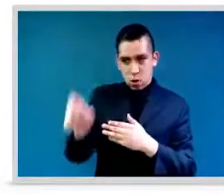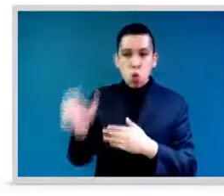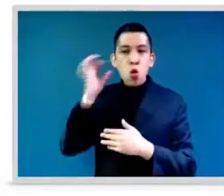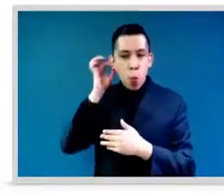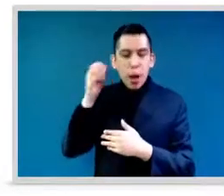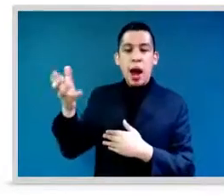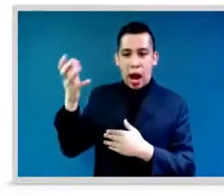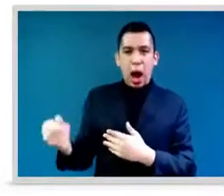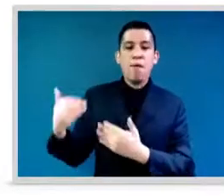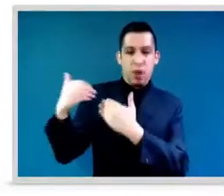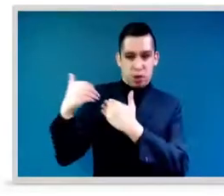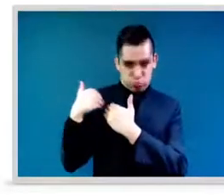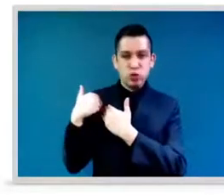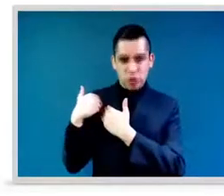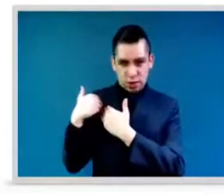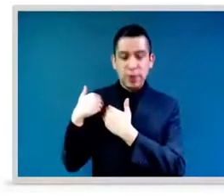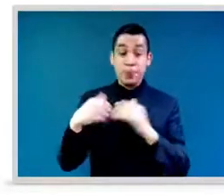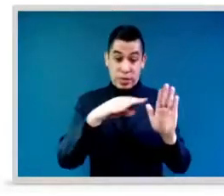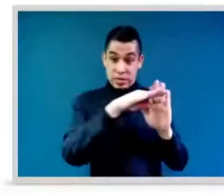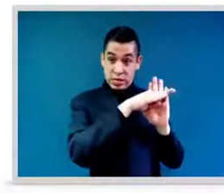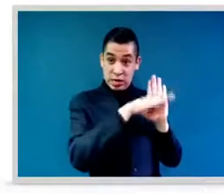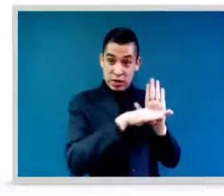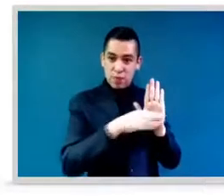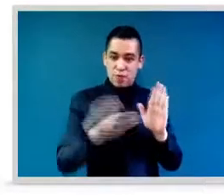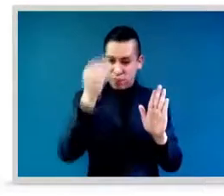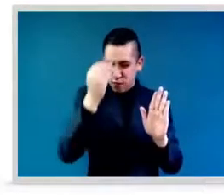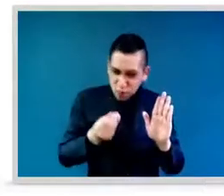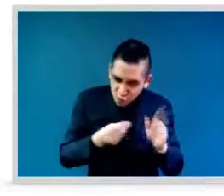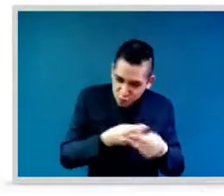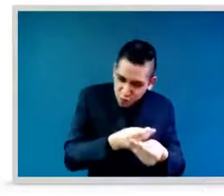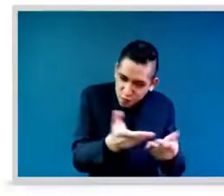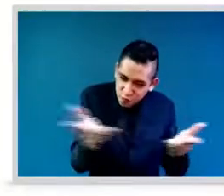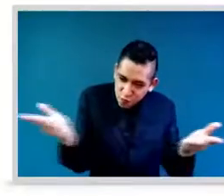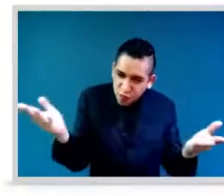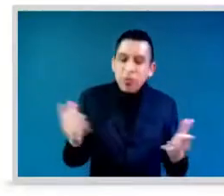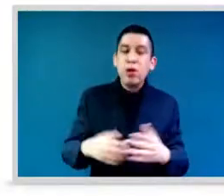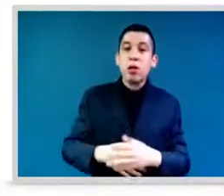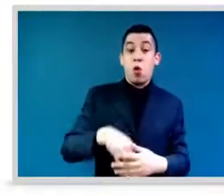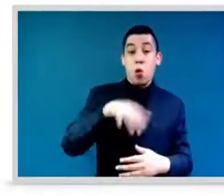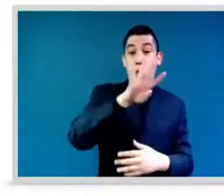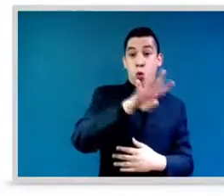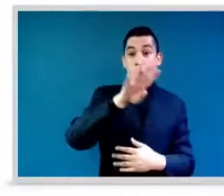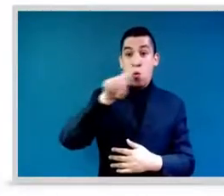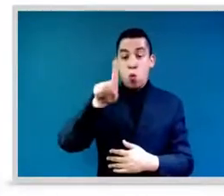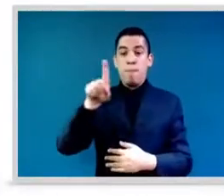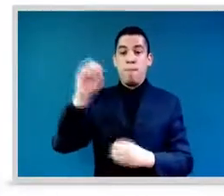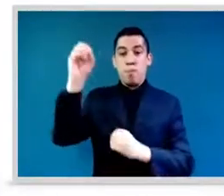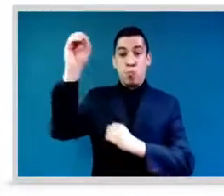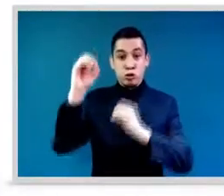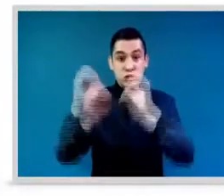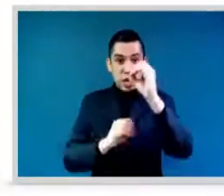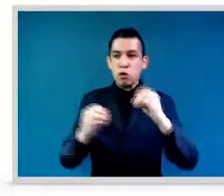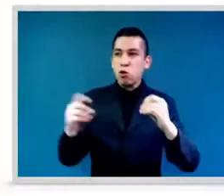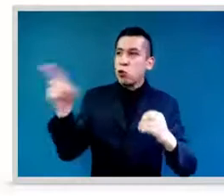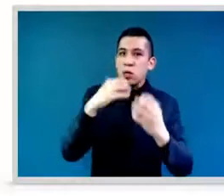as head of government is 41%. For goodness sake, Angela Merkel has been a leader for years and